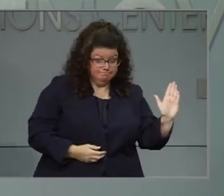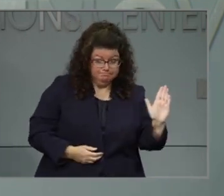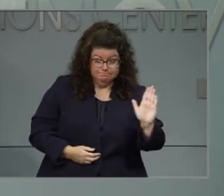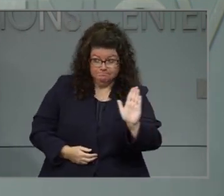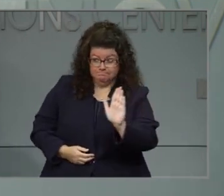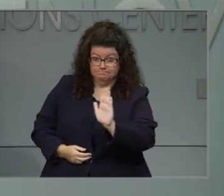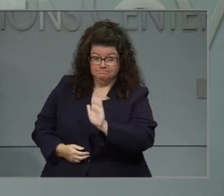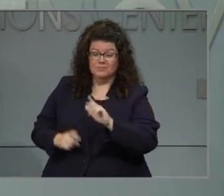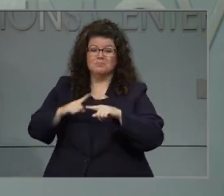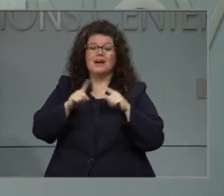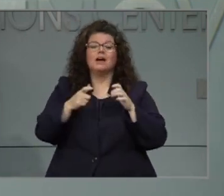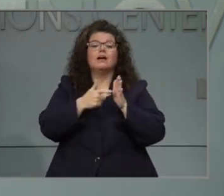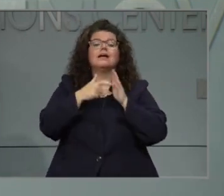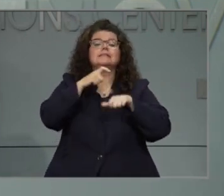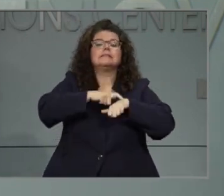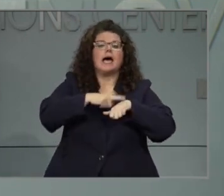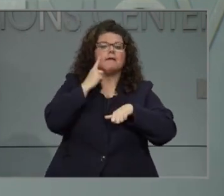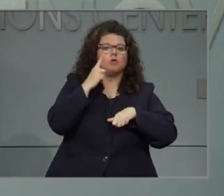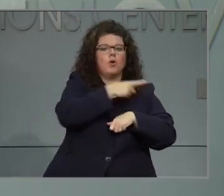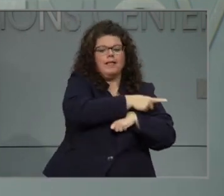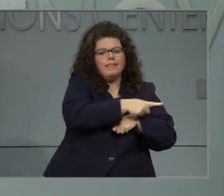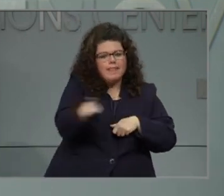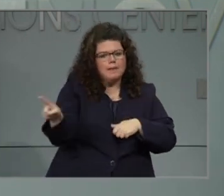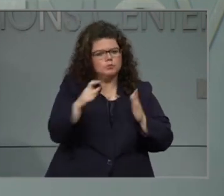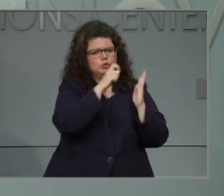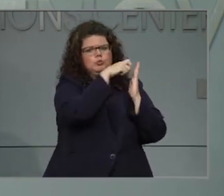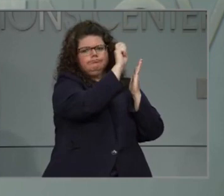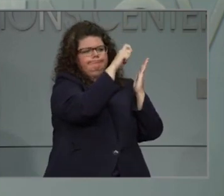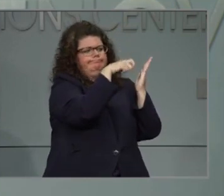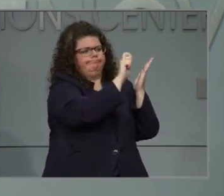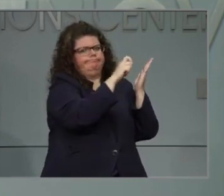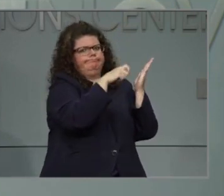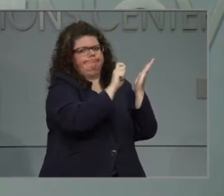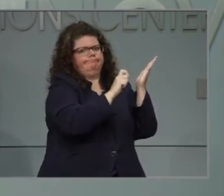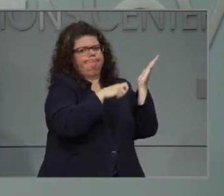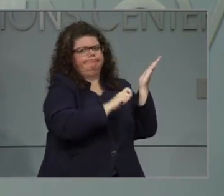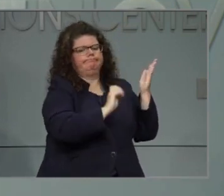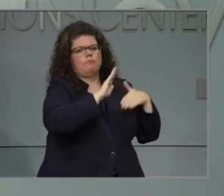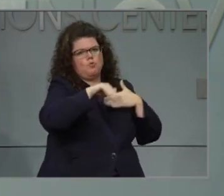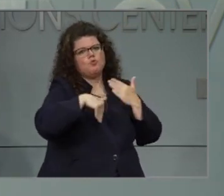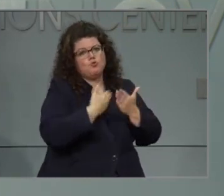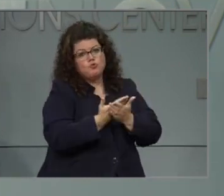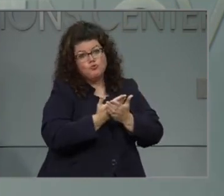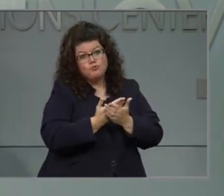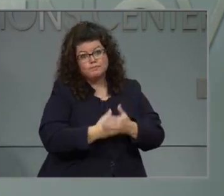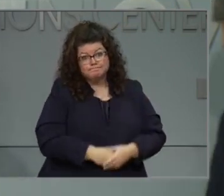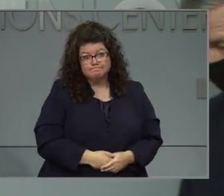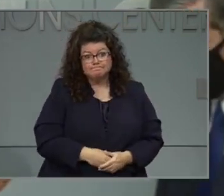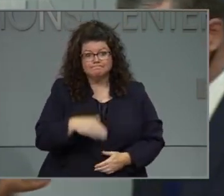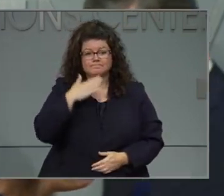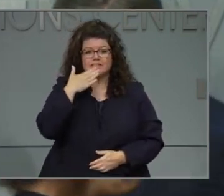partners on how we can help them meet those safety requirements, but also get kids back in the classroom. Thanks.